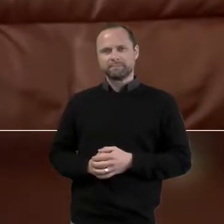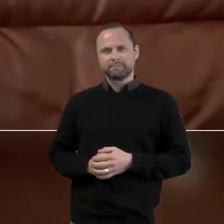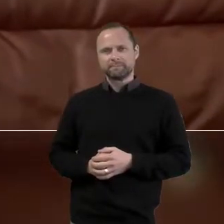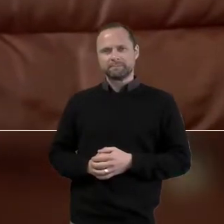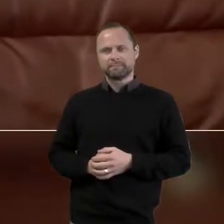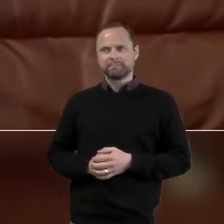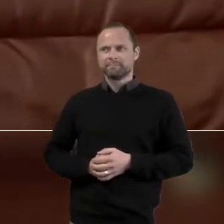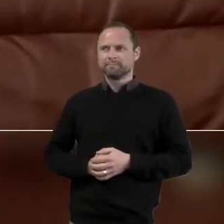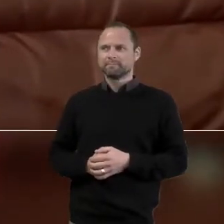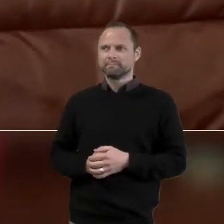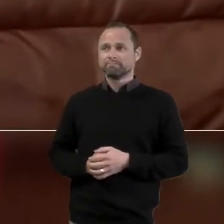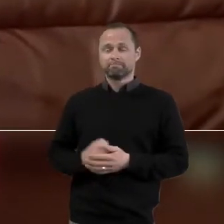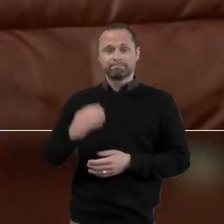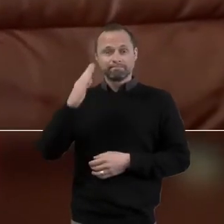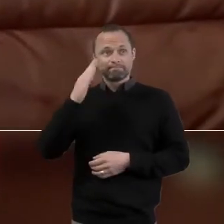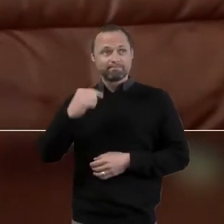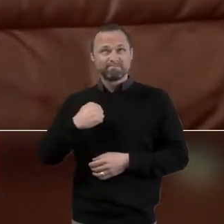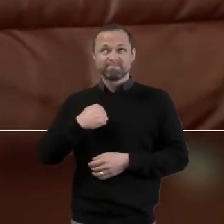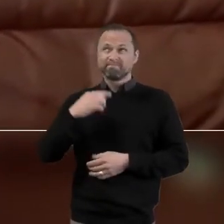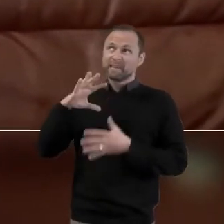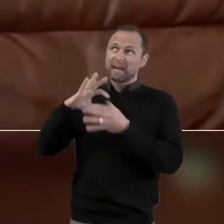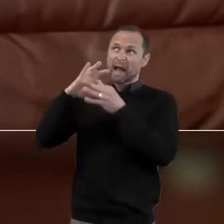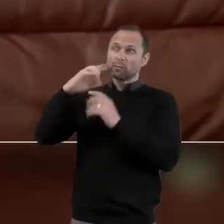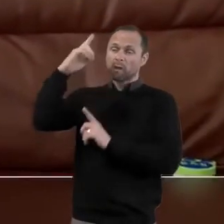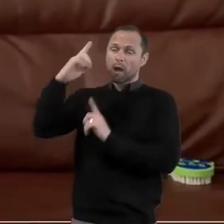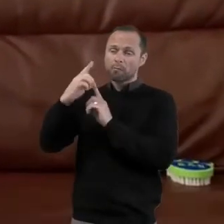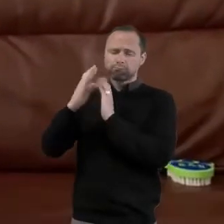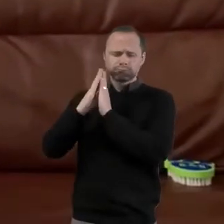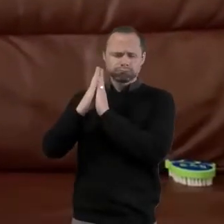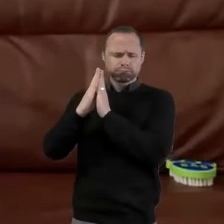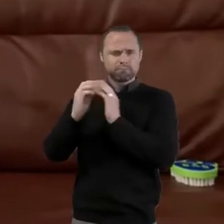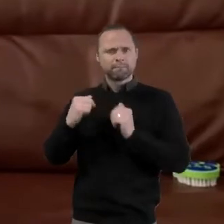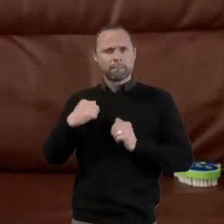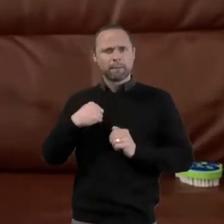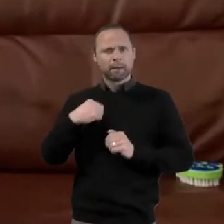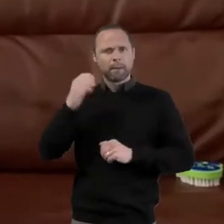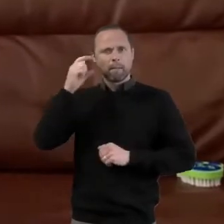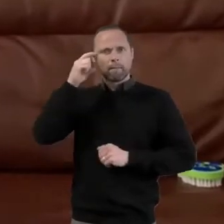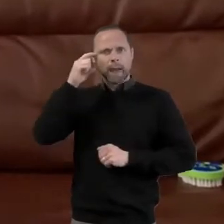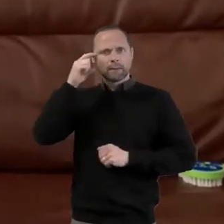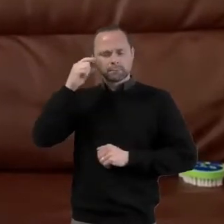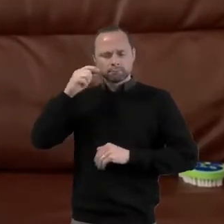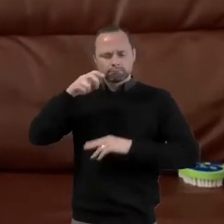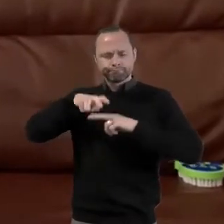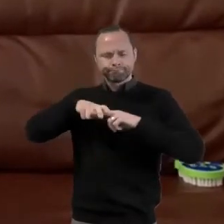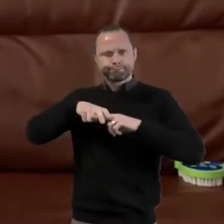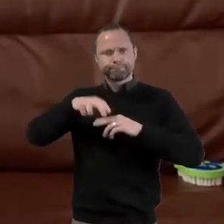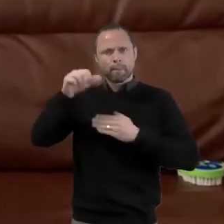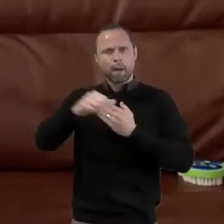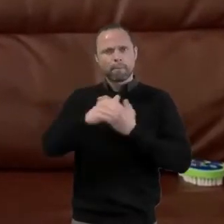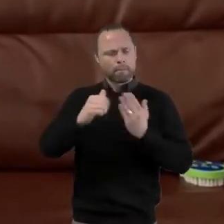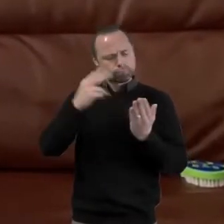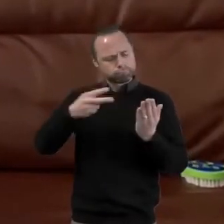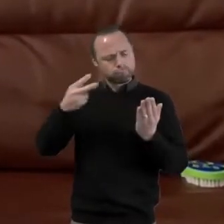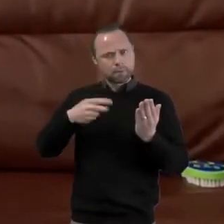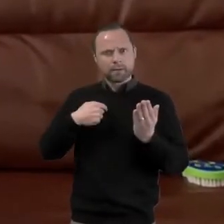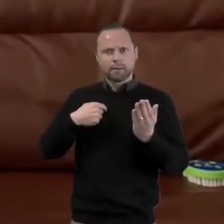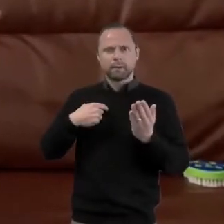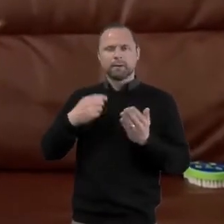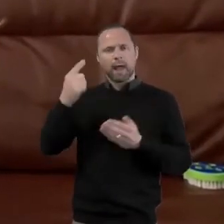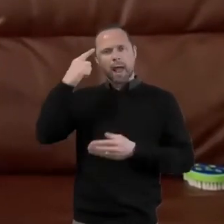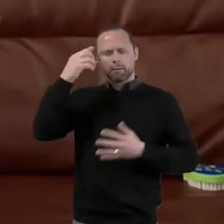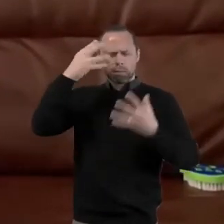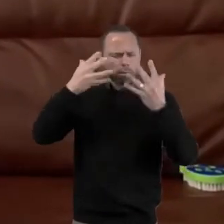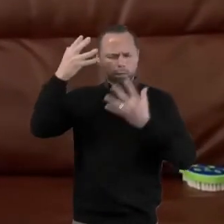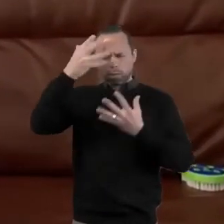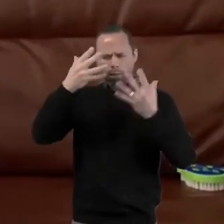I've encountered God when I was on my bed reading some of my Bible and he cleared my head of all